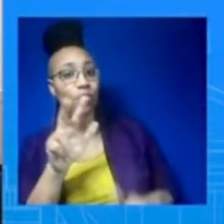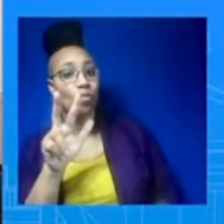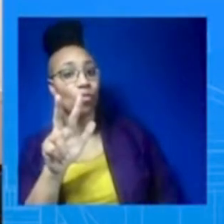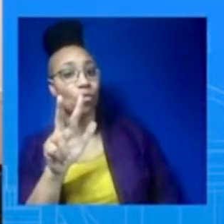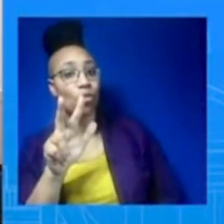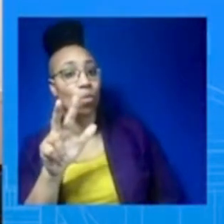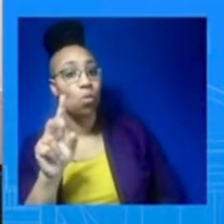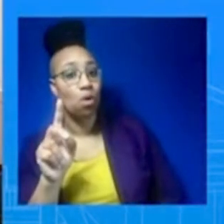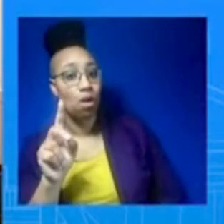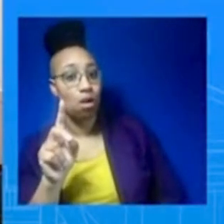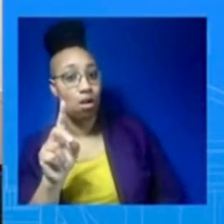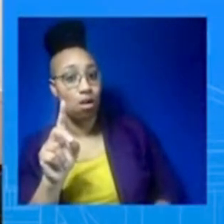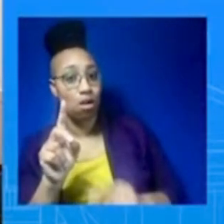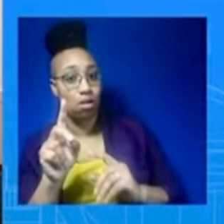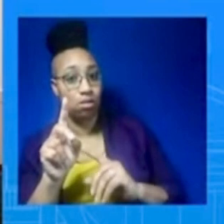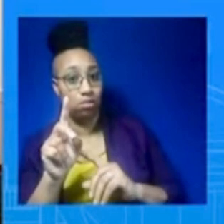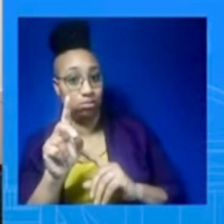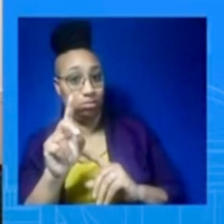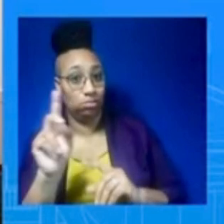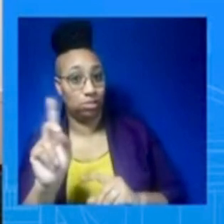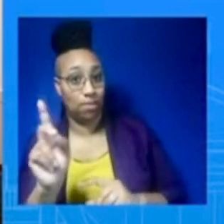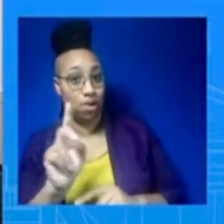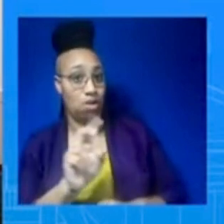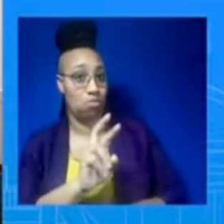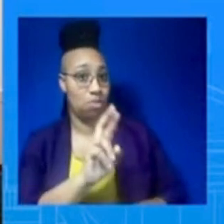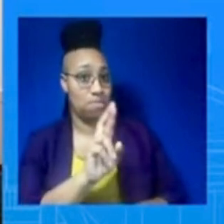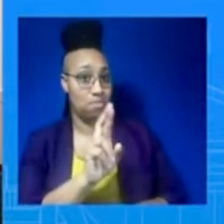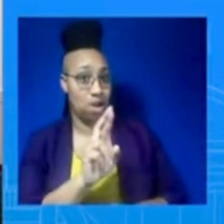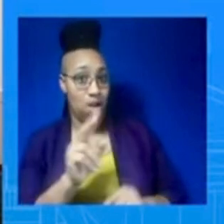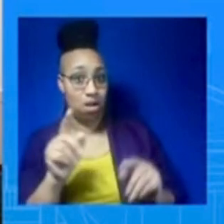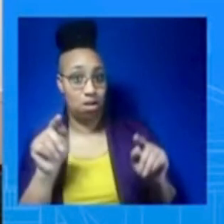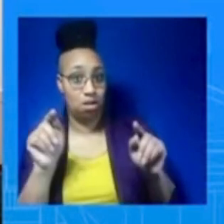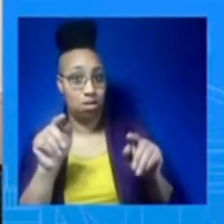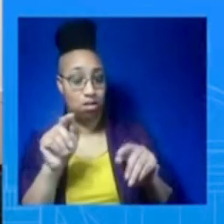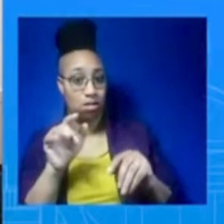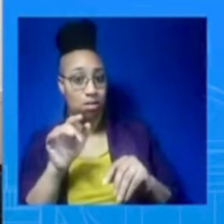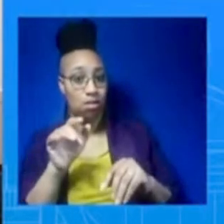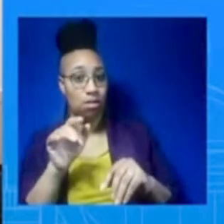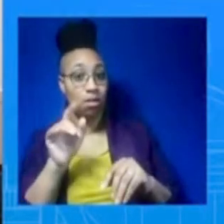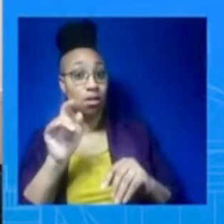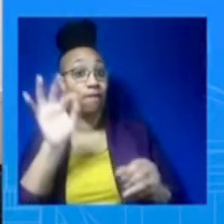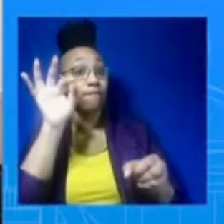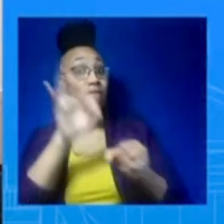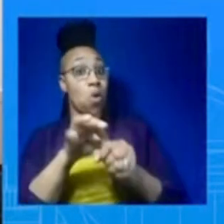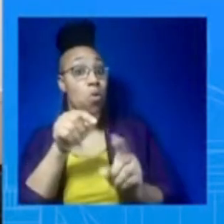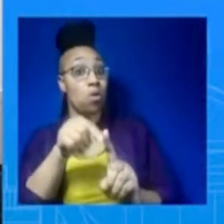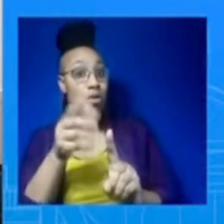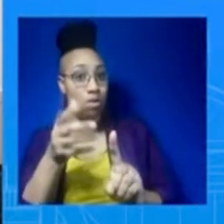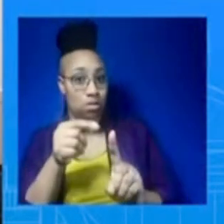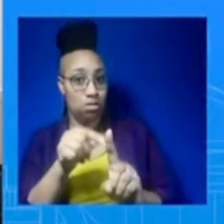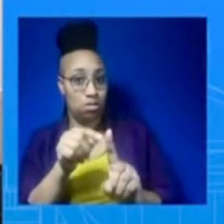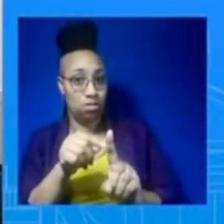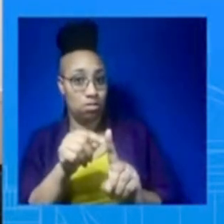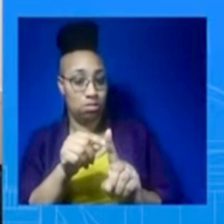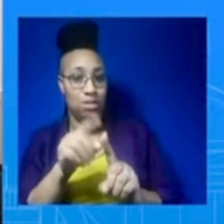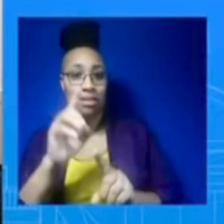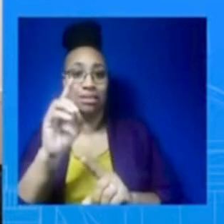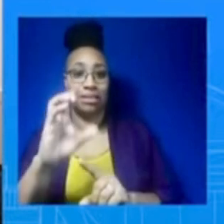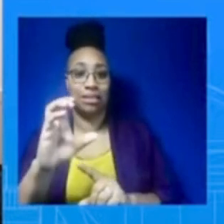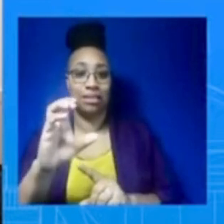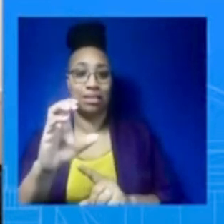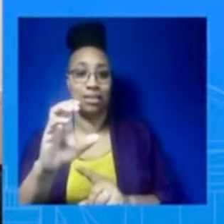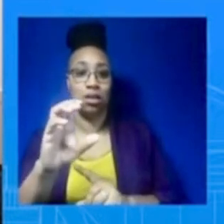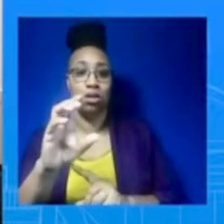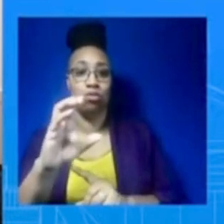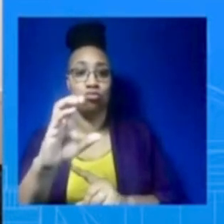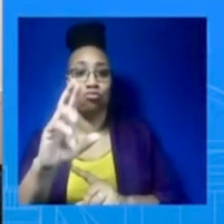to the D.C. crime bill, and now that heads to the Senate. And there could be, you know, obviously because the margins are narrower, they could